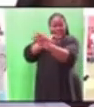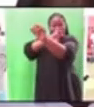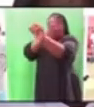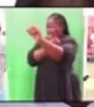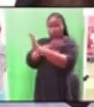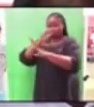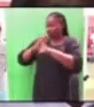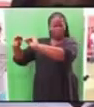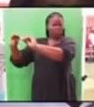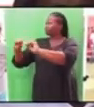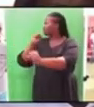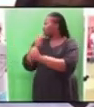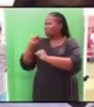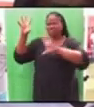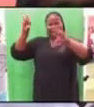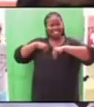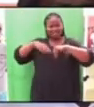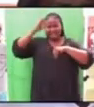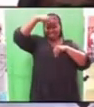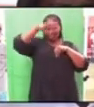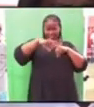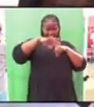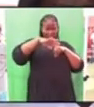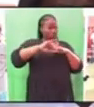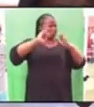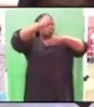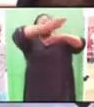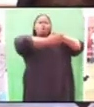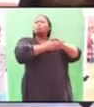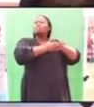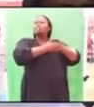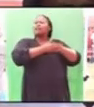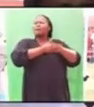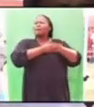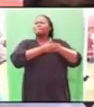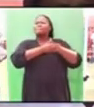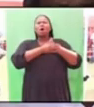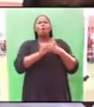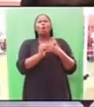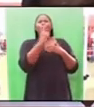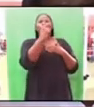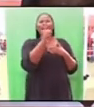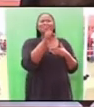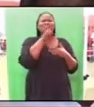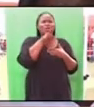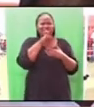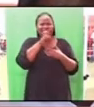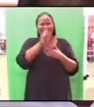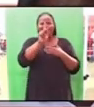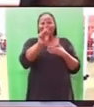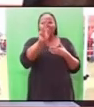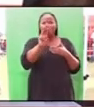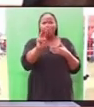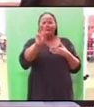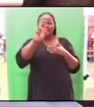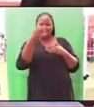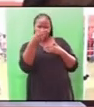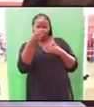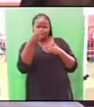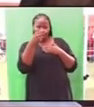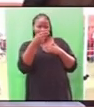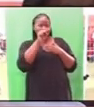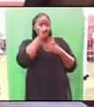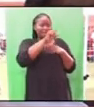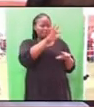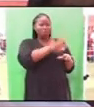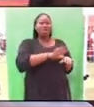never allow government to close a 1,000 megawatt power station without